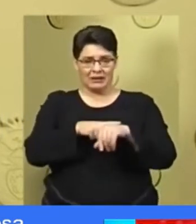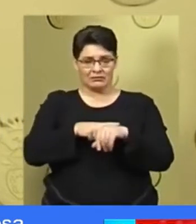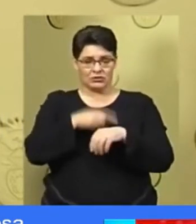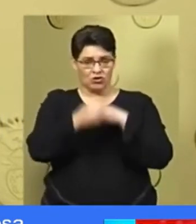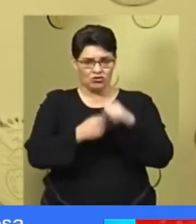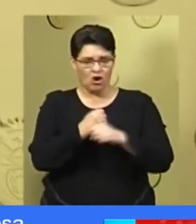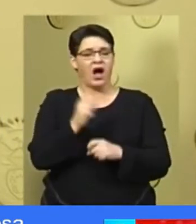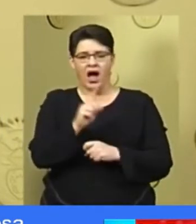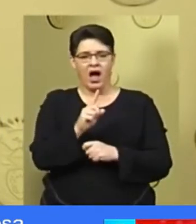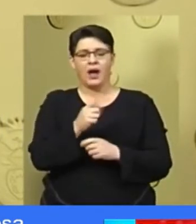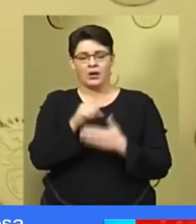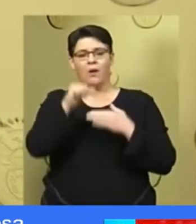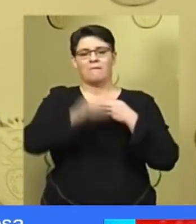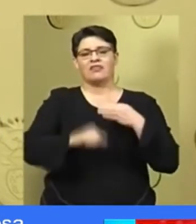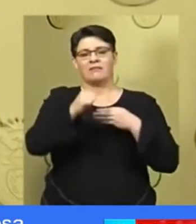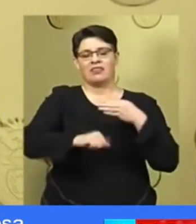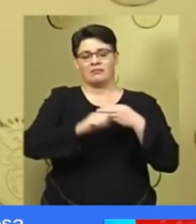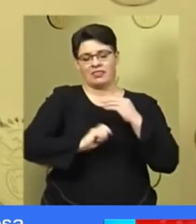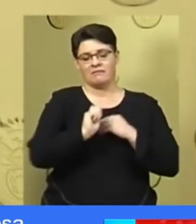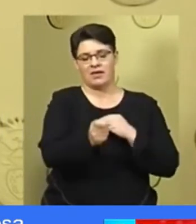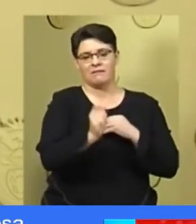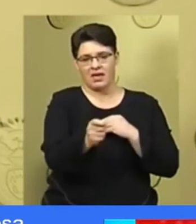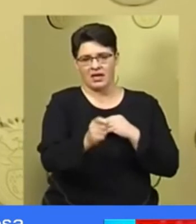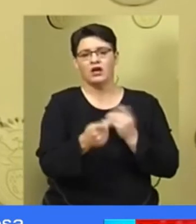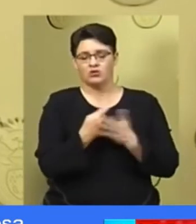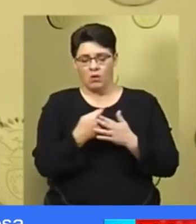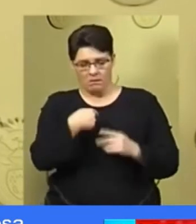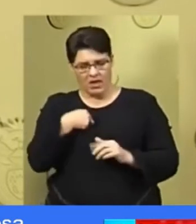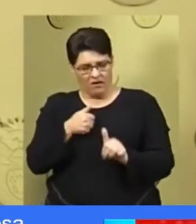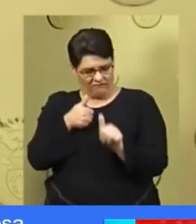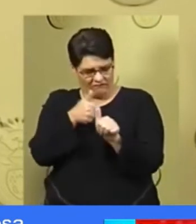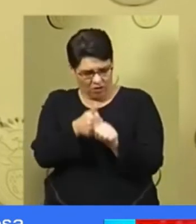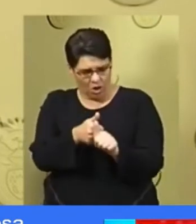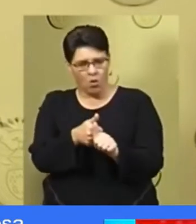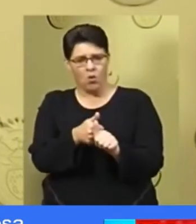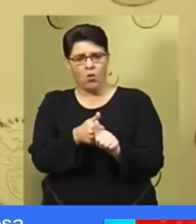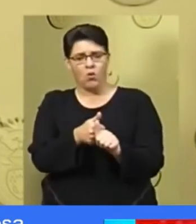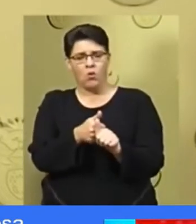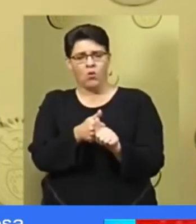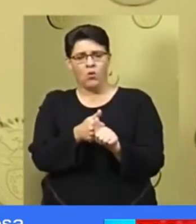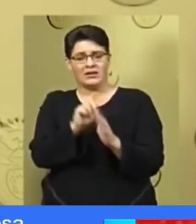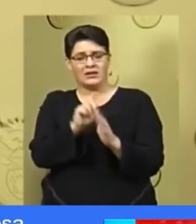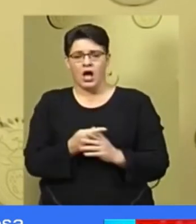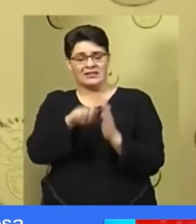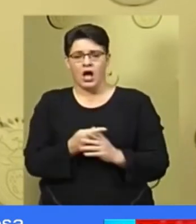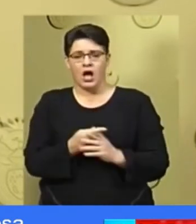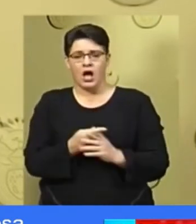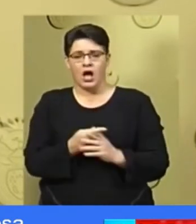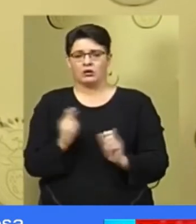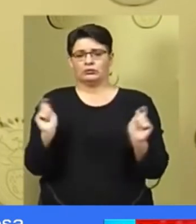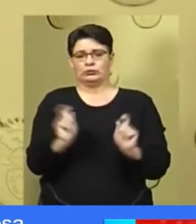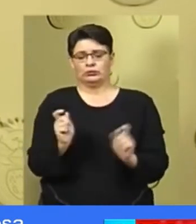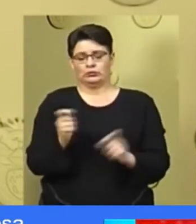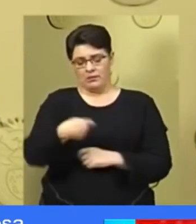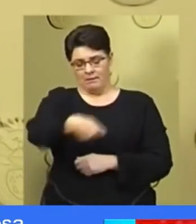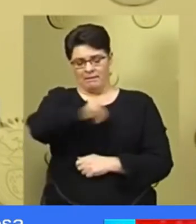monthly to get cash into the hands of compliant employers as soon as possible.